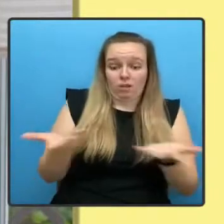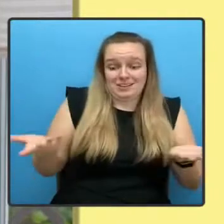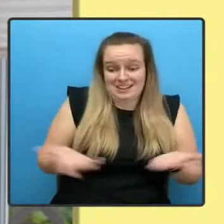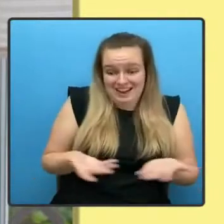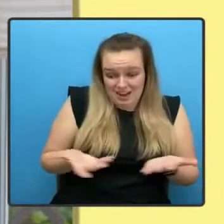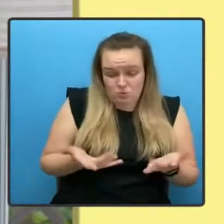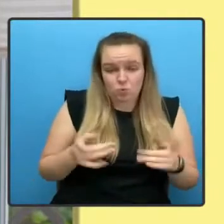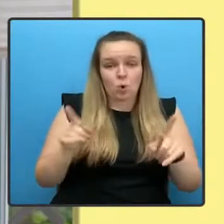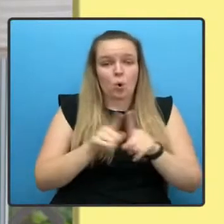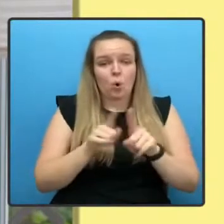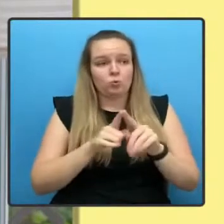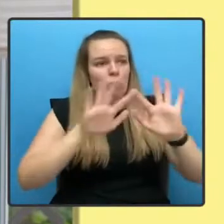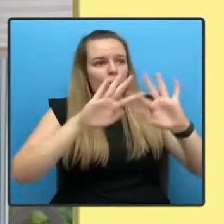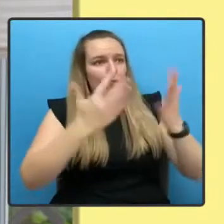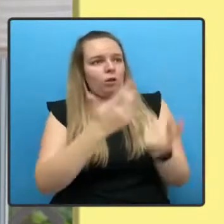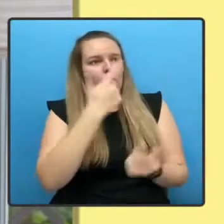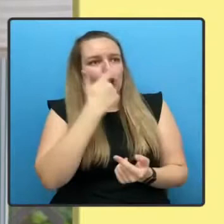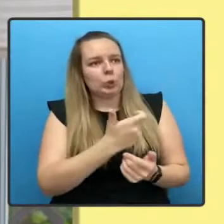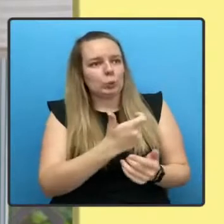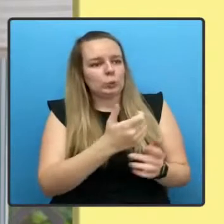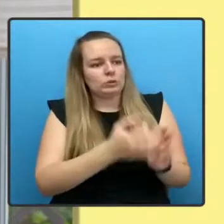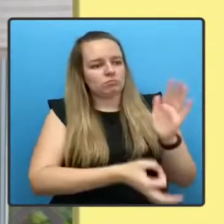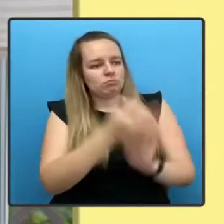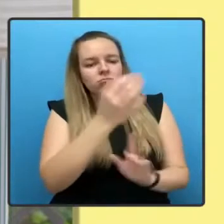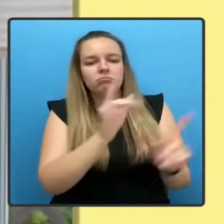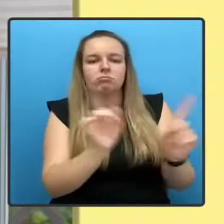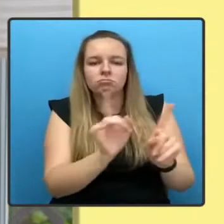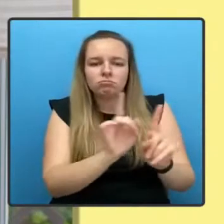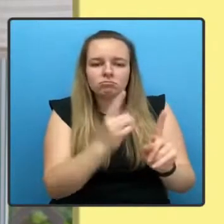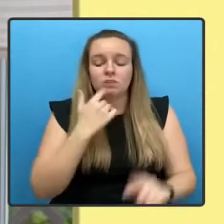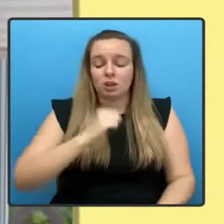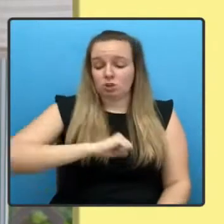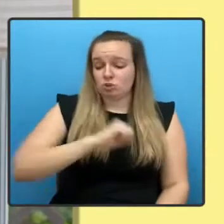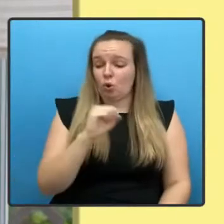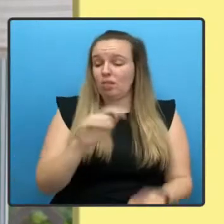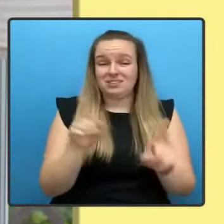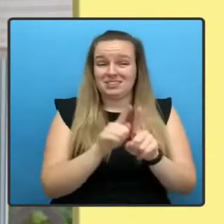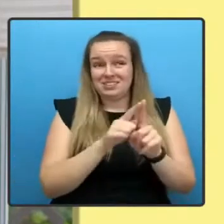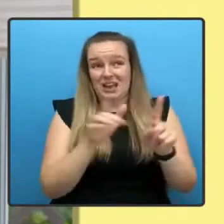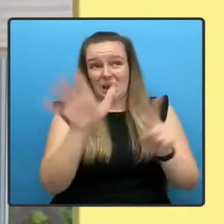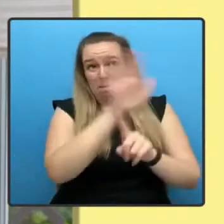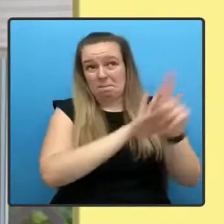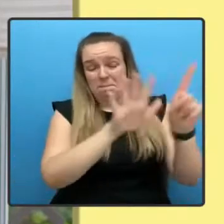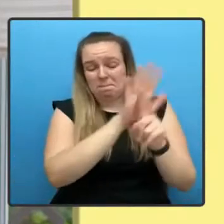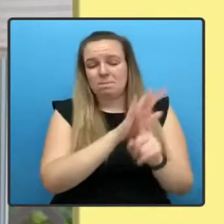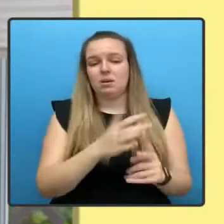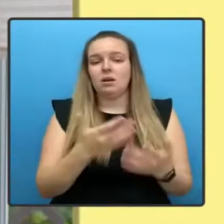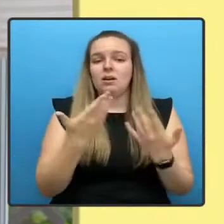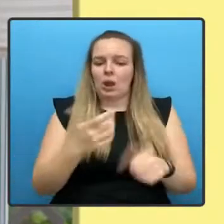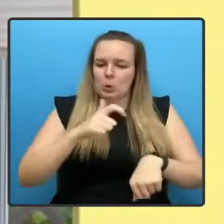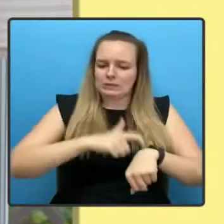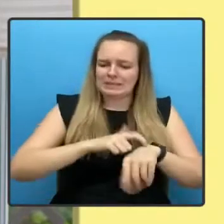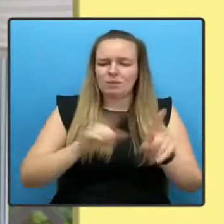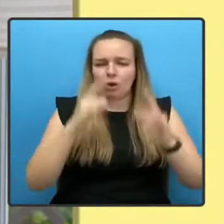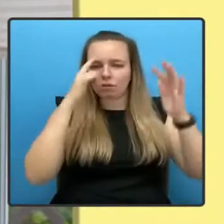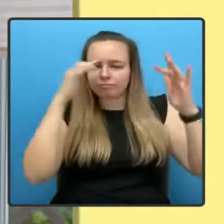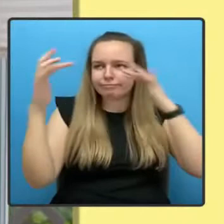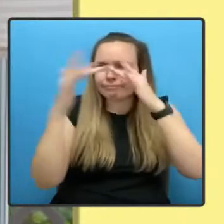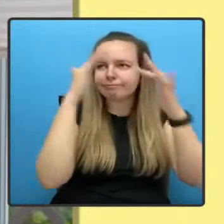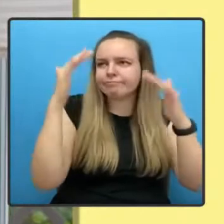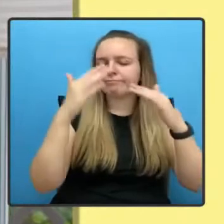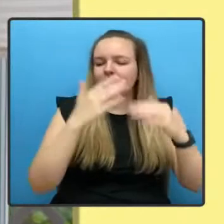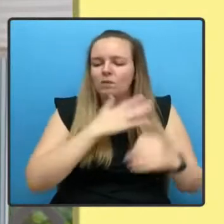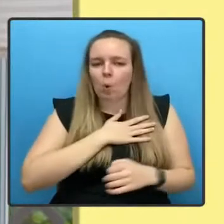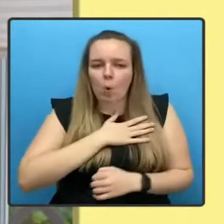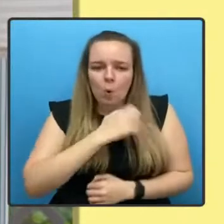be in future. In Scotland as elsewhere, this is a time for reflection, for hope and for action.